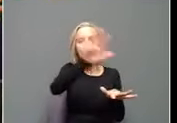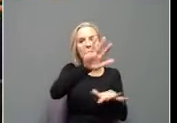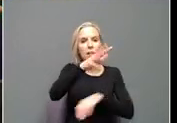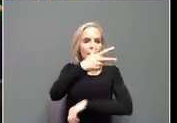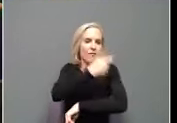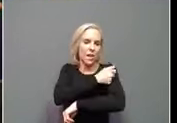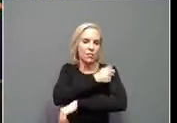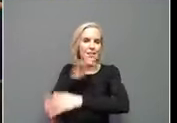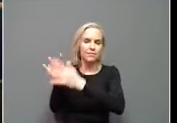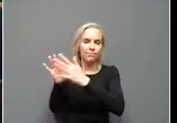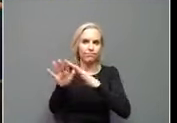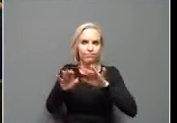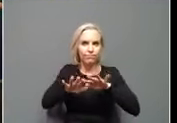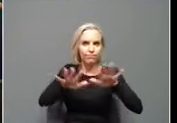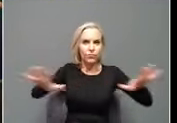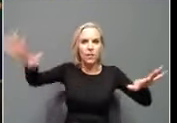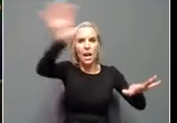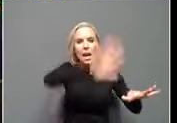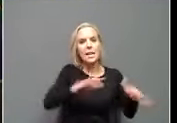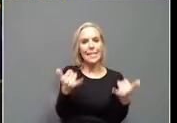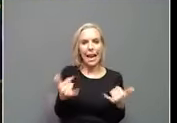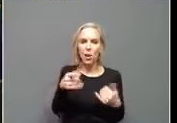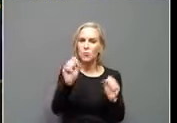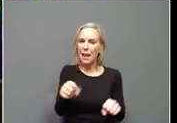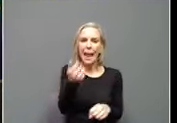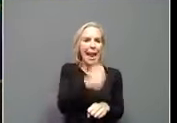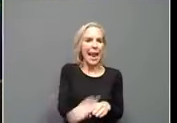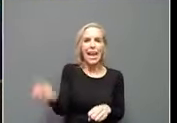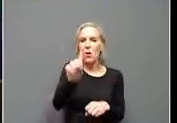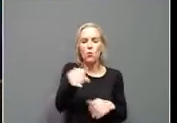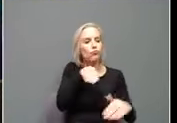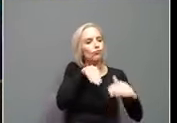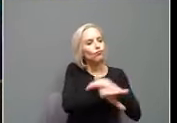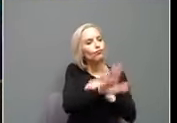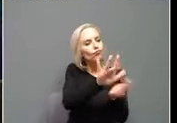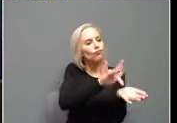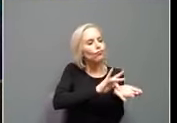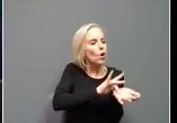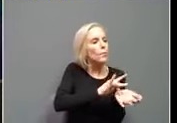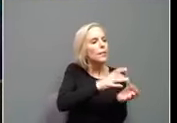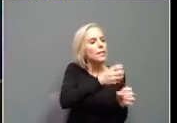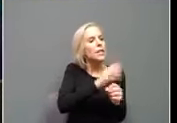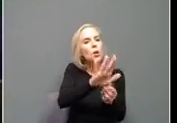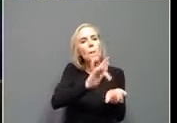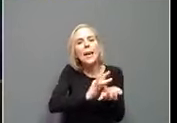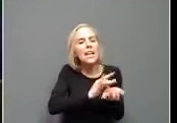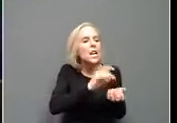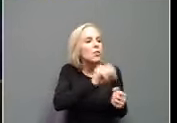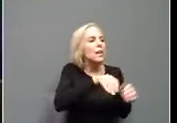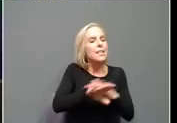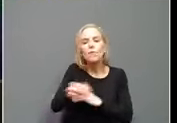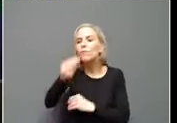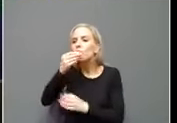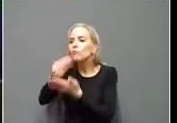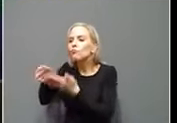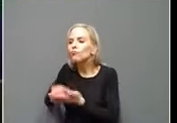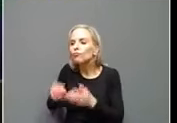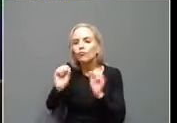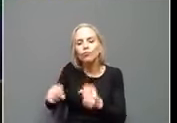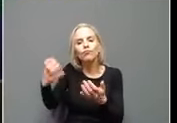is. It'd be as easy as going into your pharmacy when you're going for something else and going into the grocery store and getting that done.